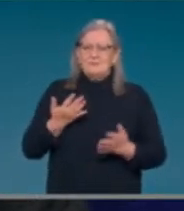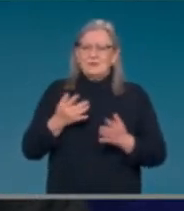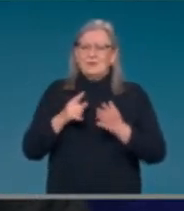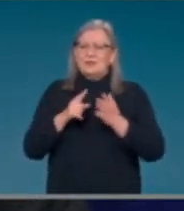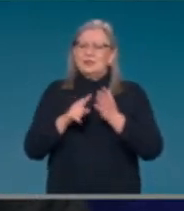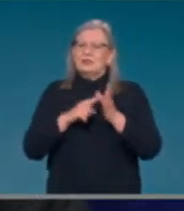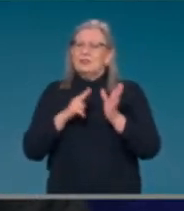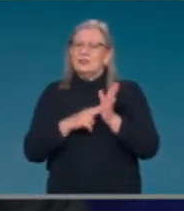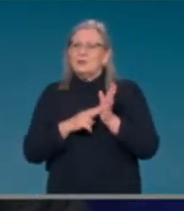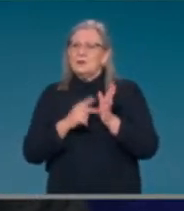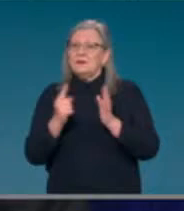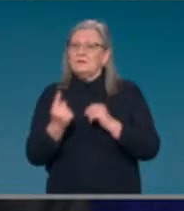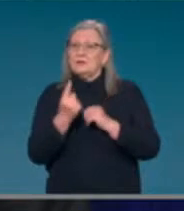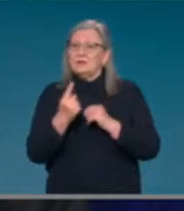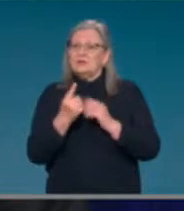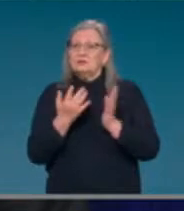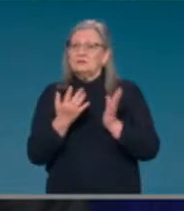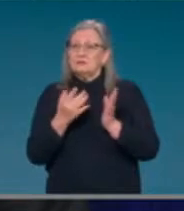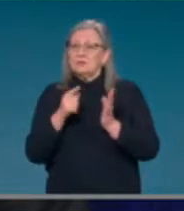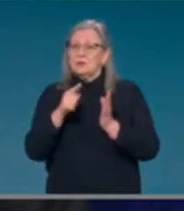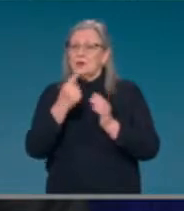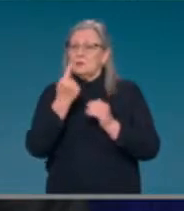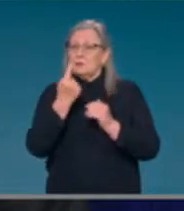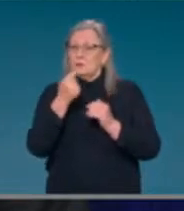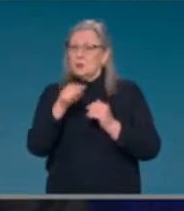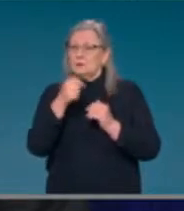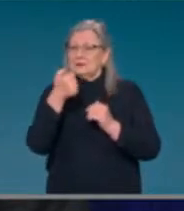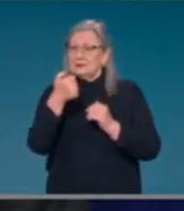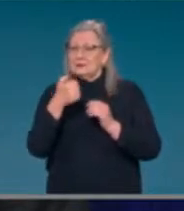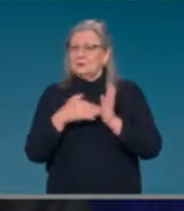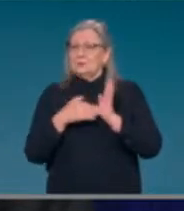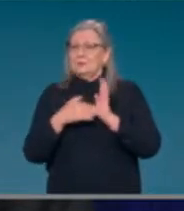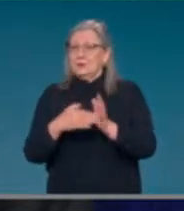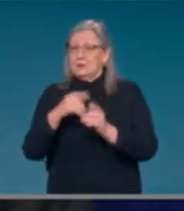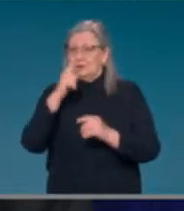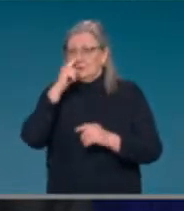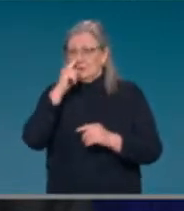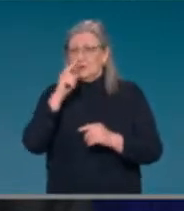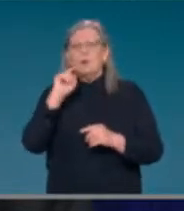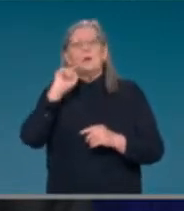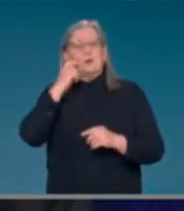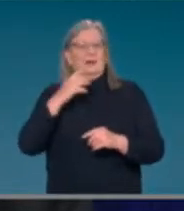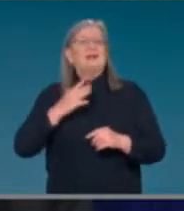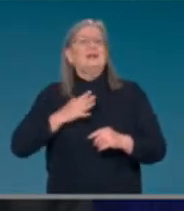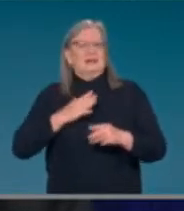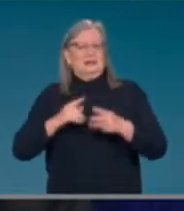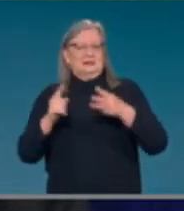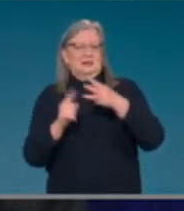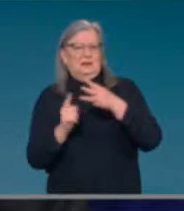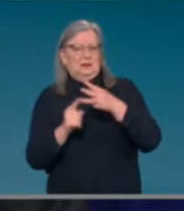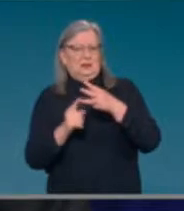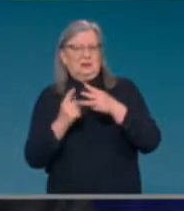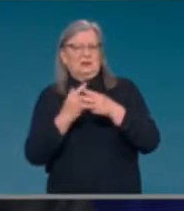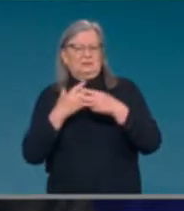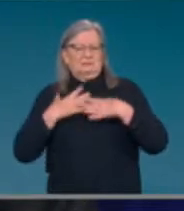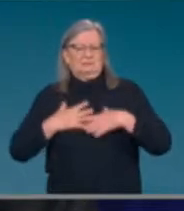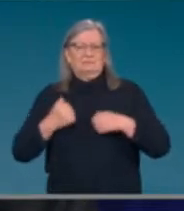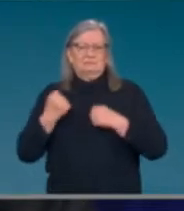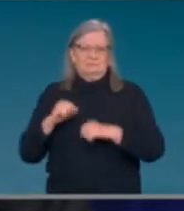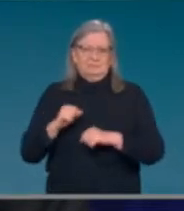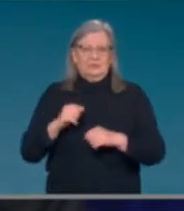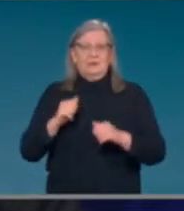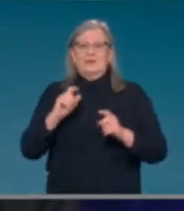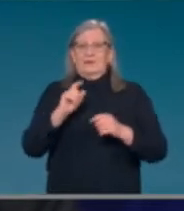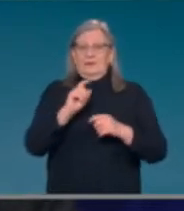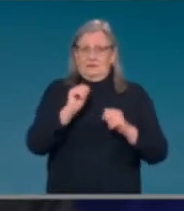more after their courses. And again, because of the efforts of the government, including the additional procurement from overseas, there is more than